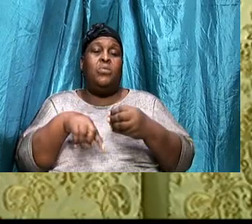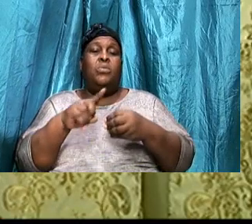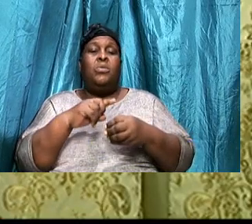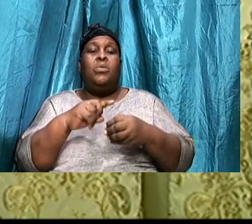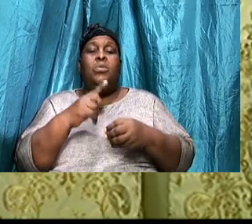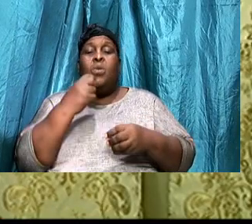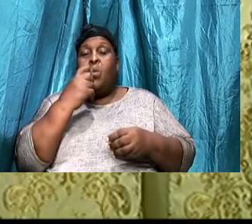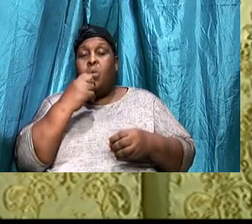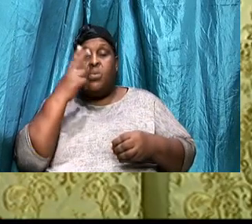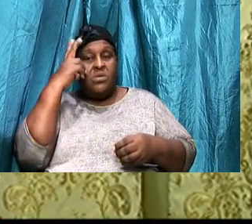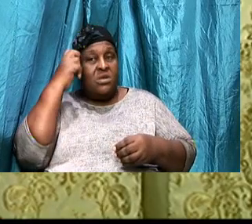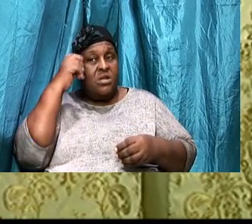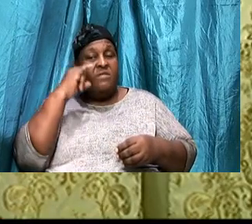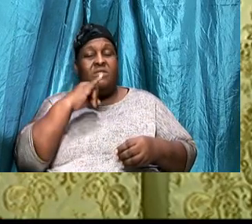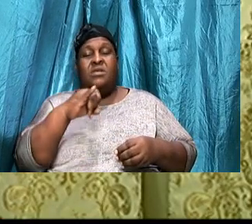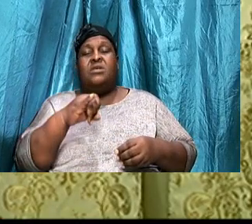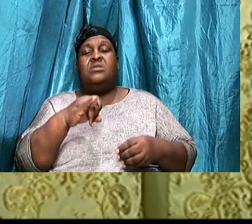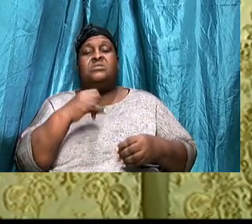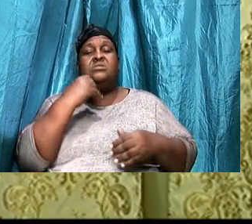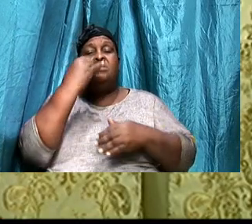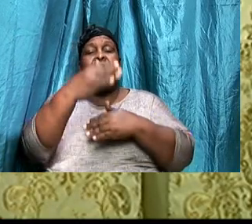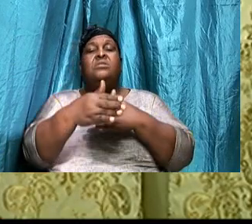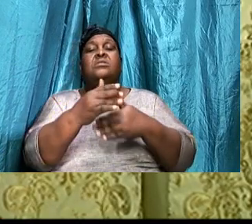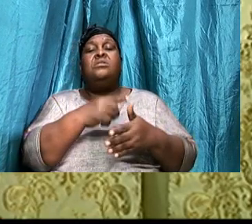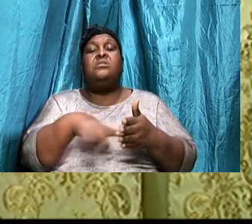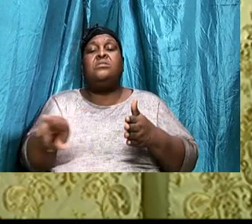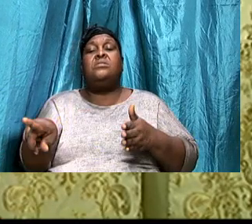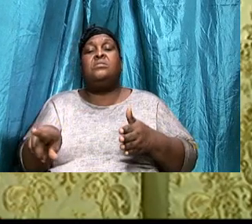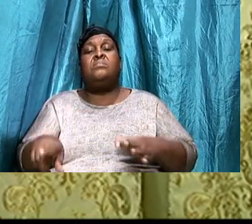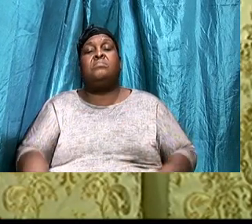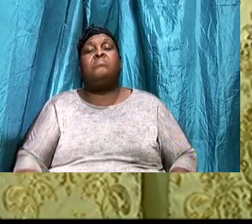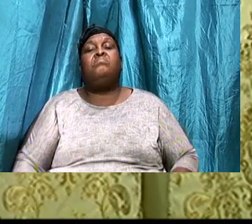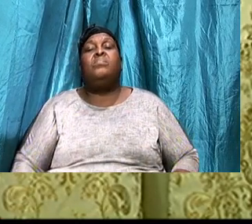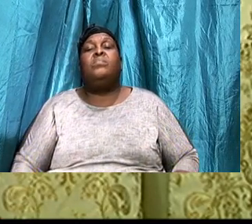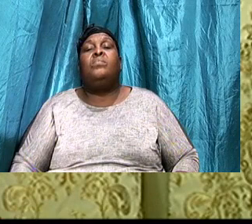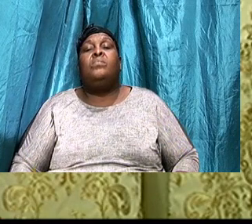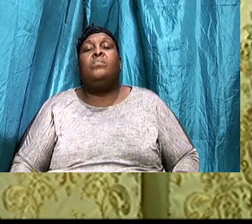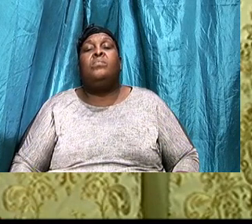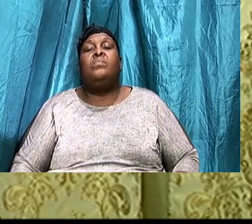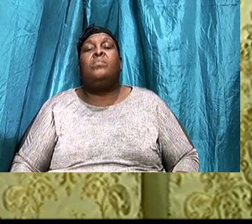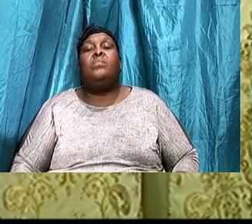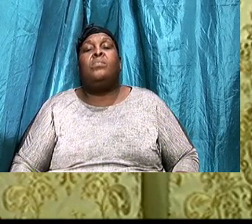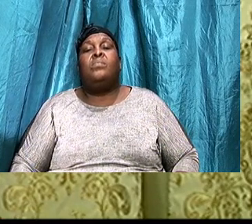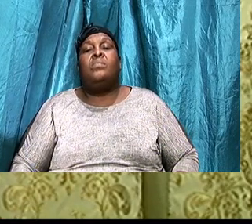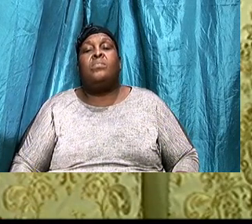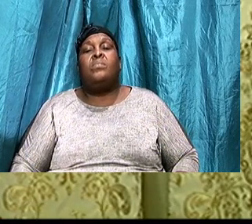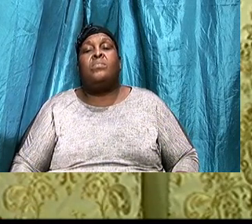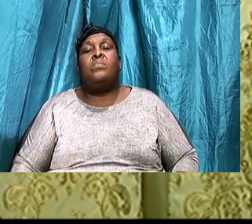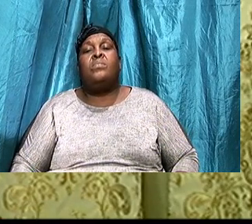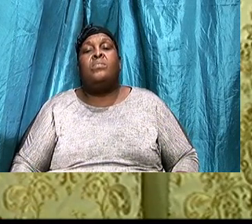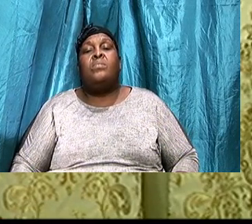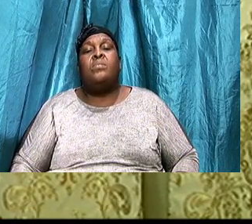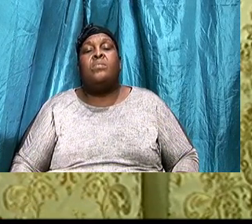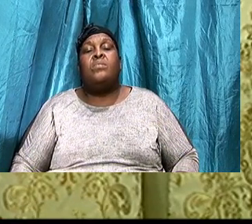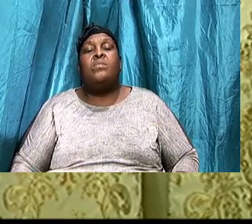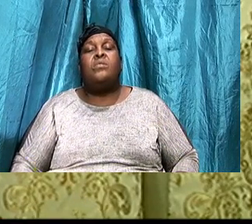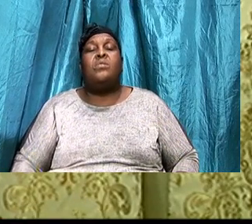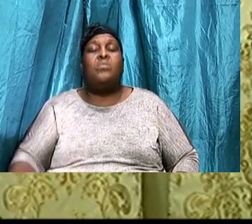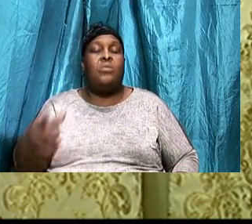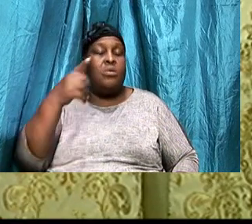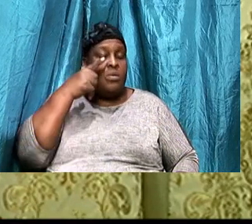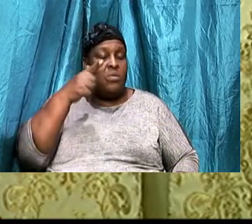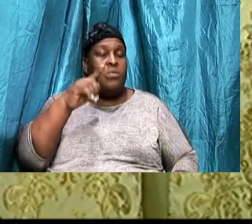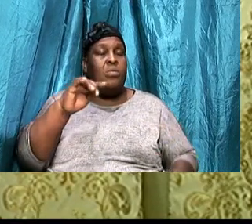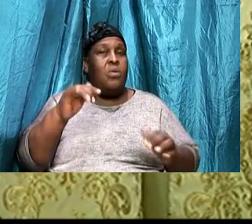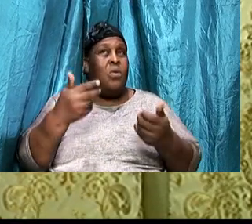Who the adversary is, Next week, And we are going to look, At, How he moves, We are going to look at,